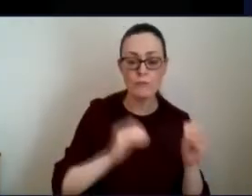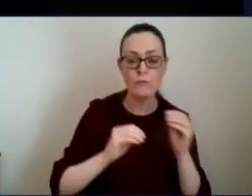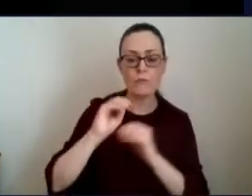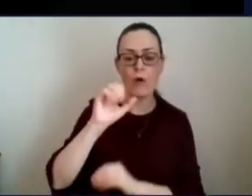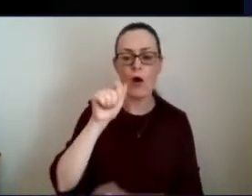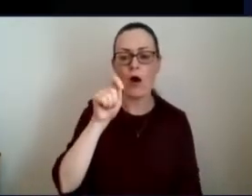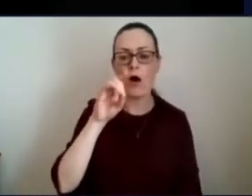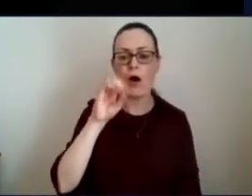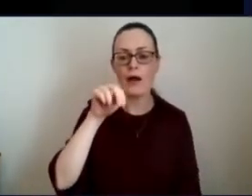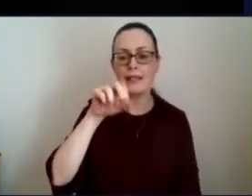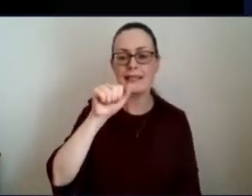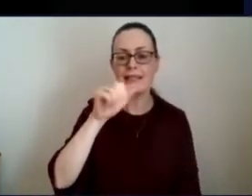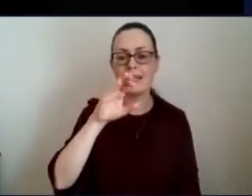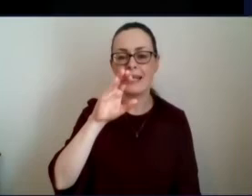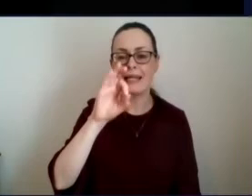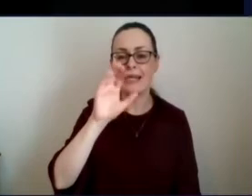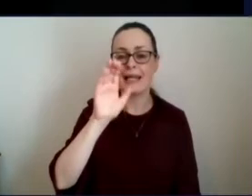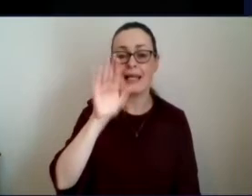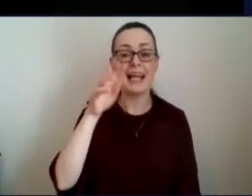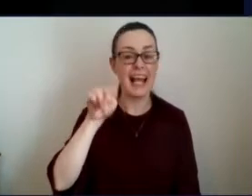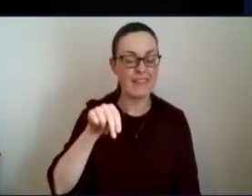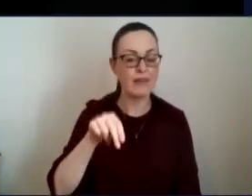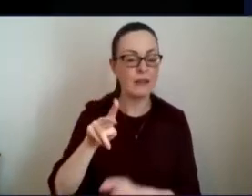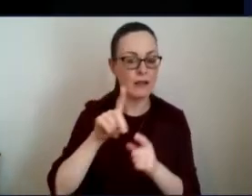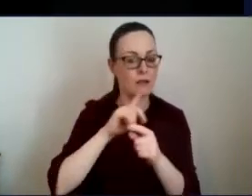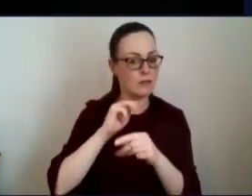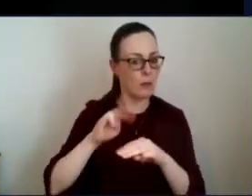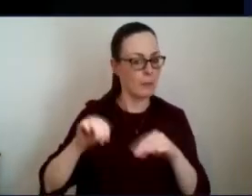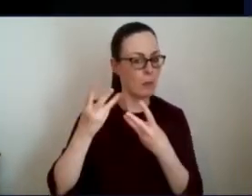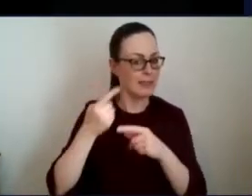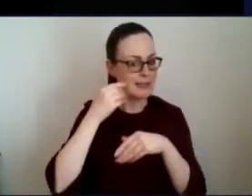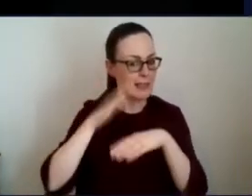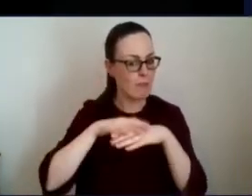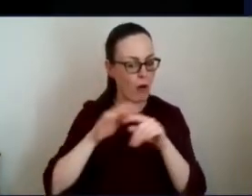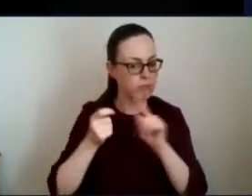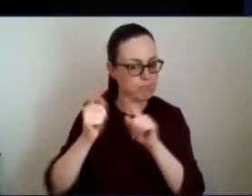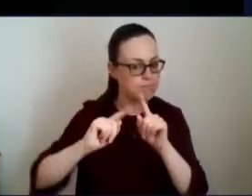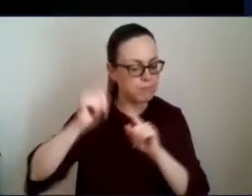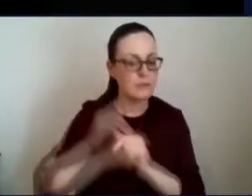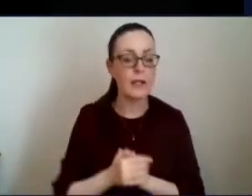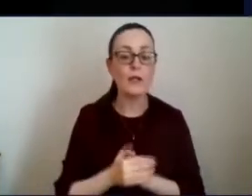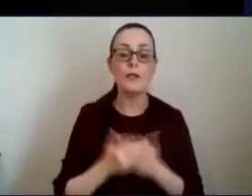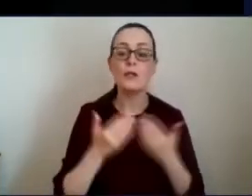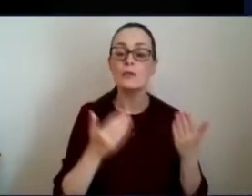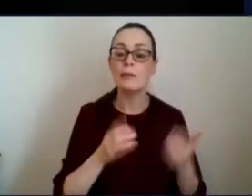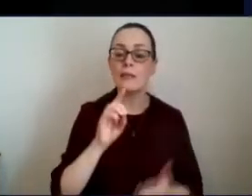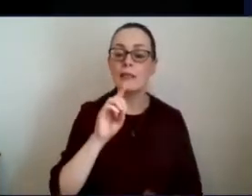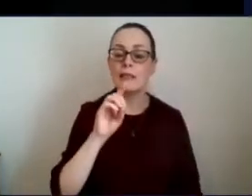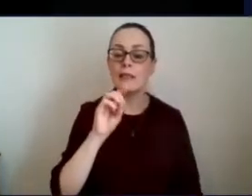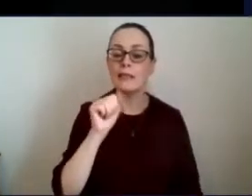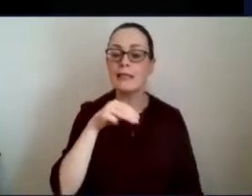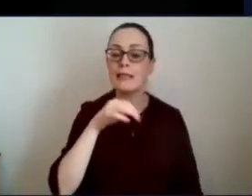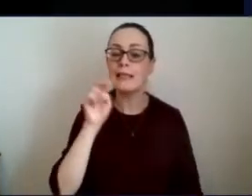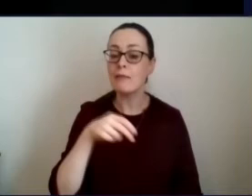cancer services and there seems as you pointed out an appetite for more of that and how can we do that so jamie and i'm going to come to you first please to address that